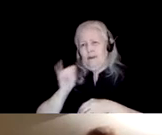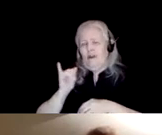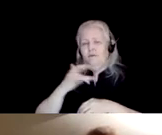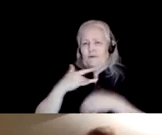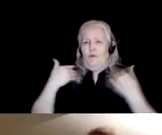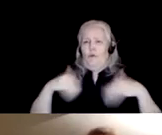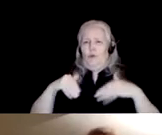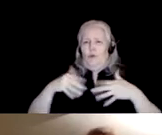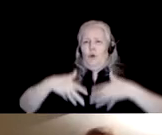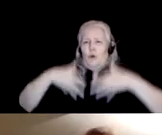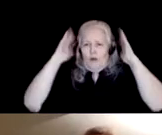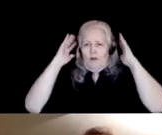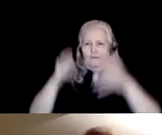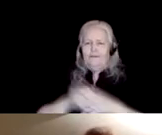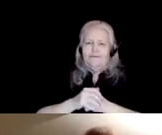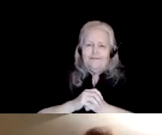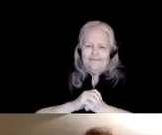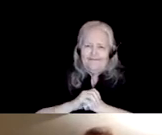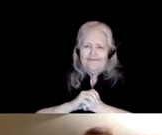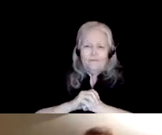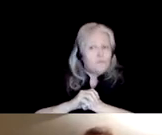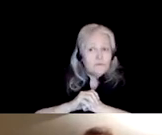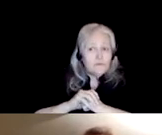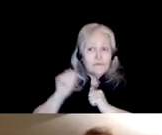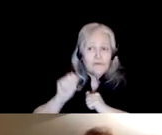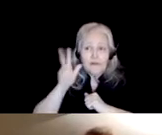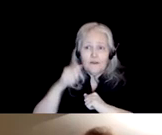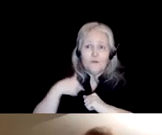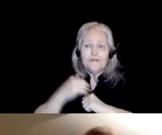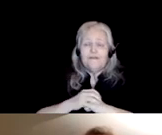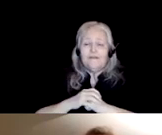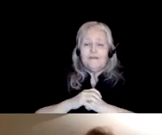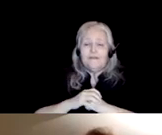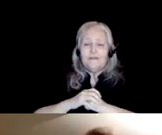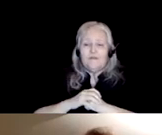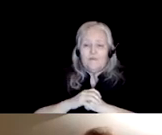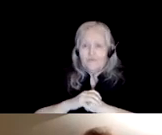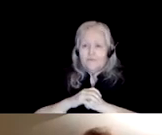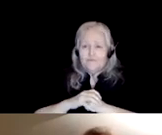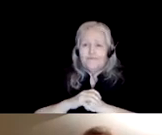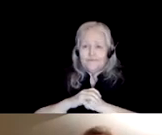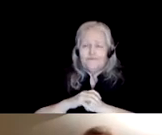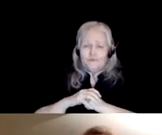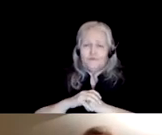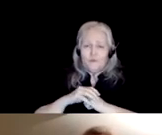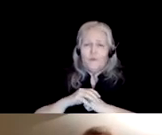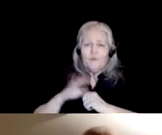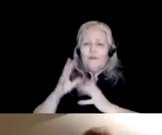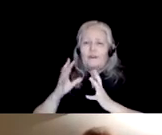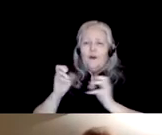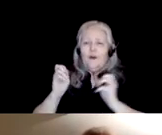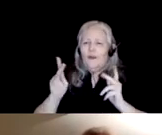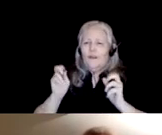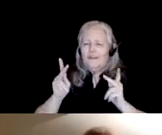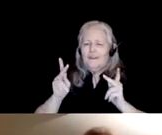with the uh hello can you hear me yeah yeah okay yes i